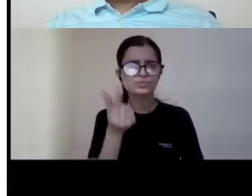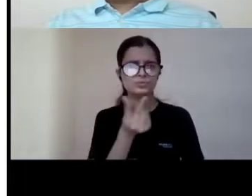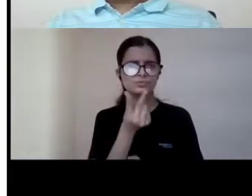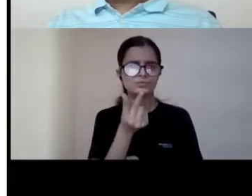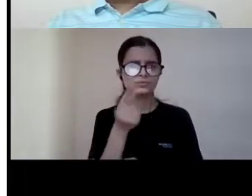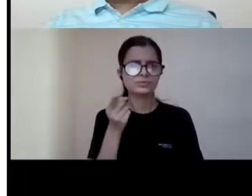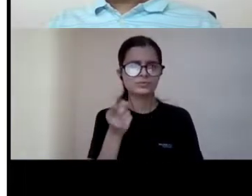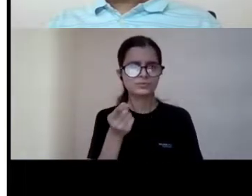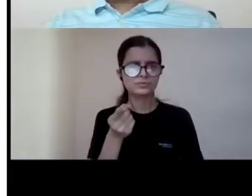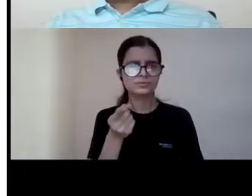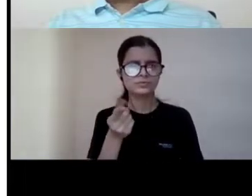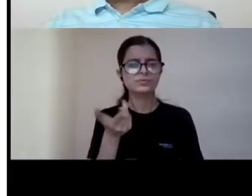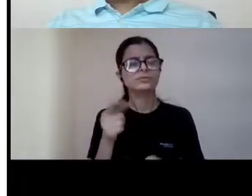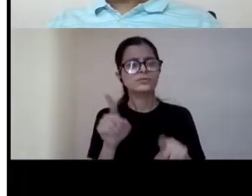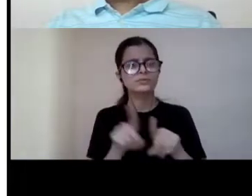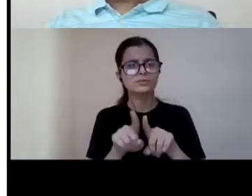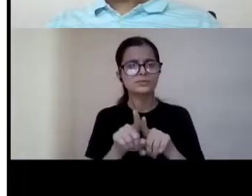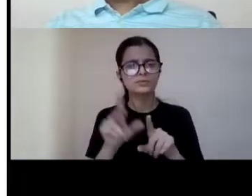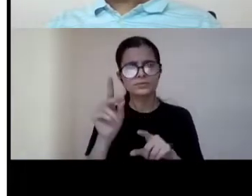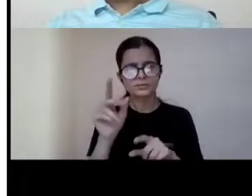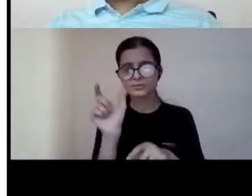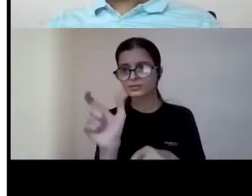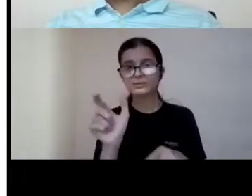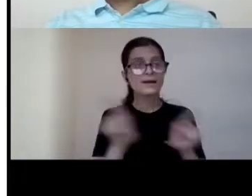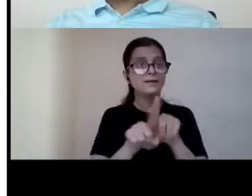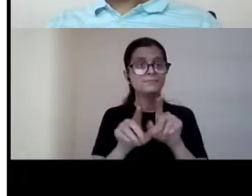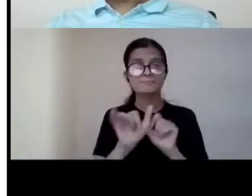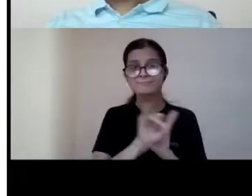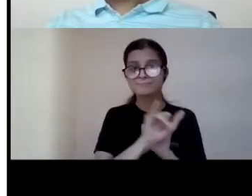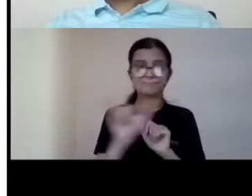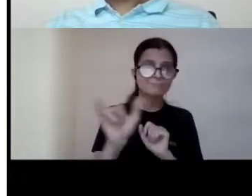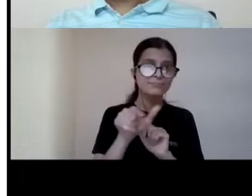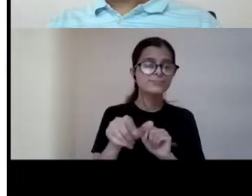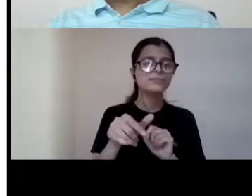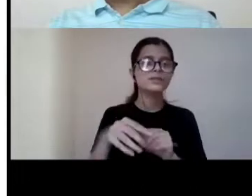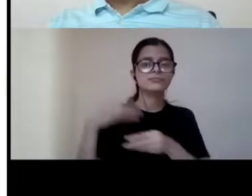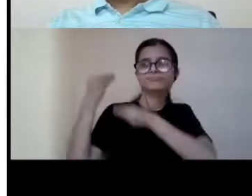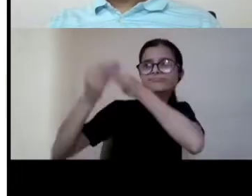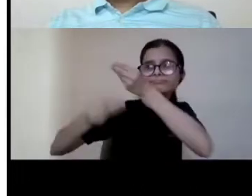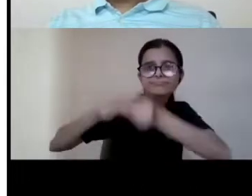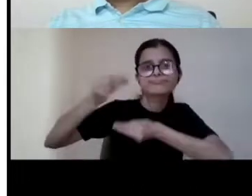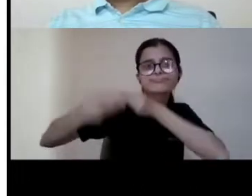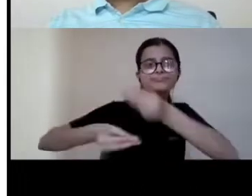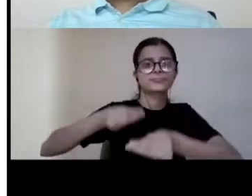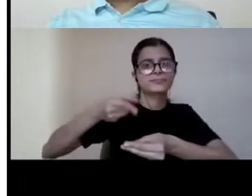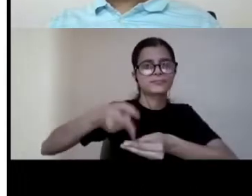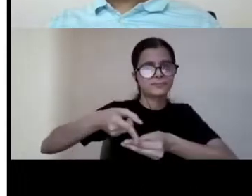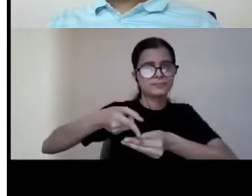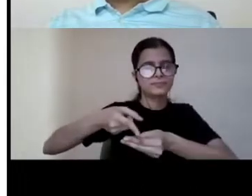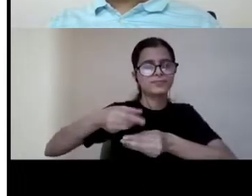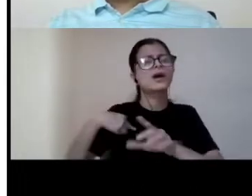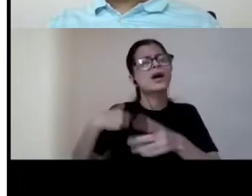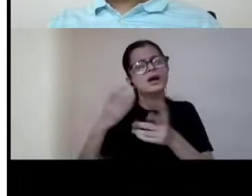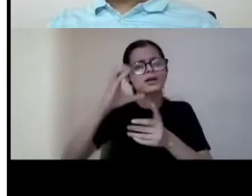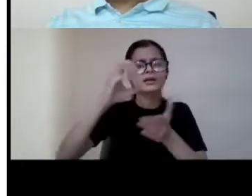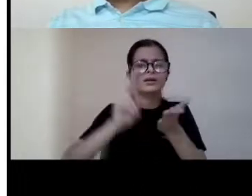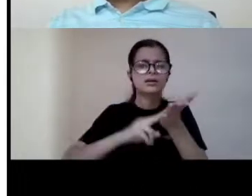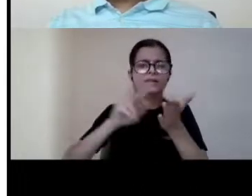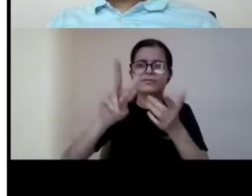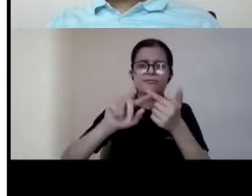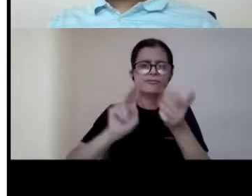the second term on it which has very similar connotation is a convention so a convention or a treaty